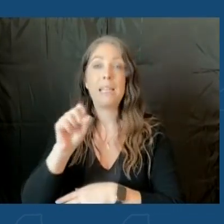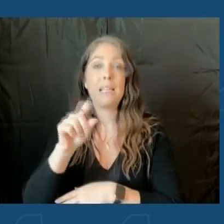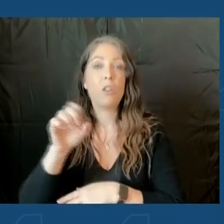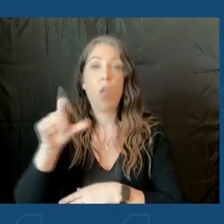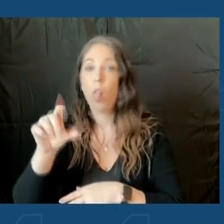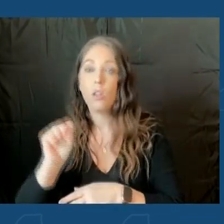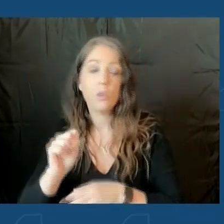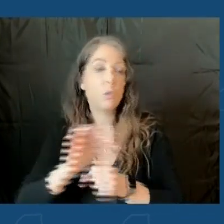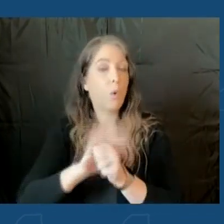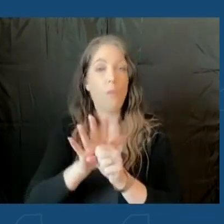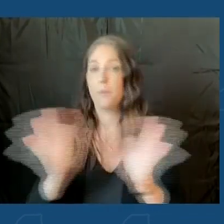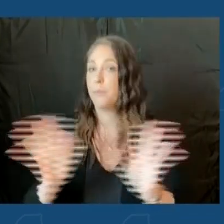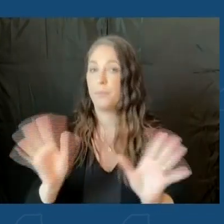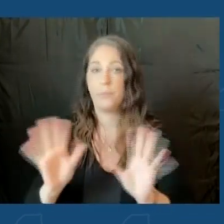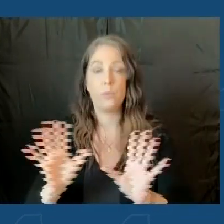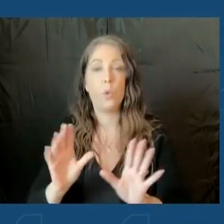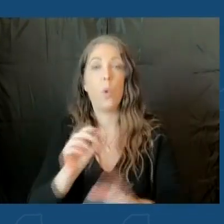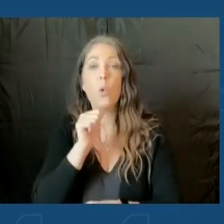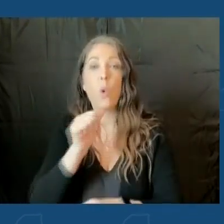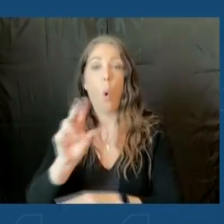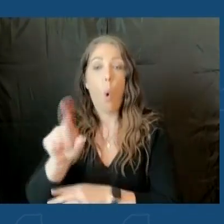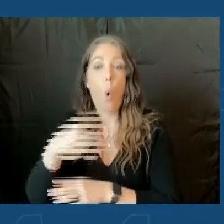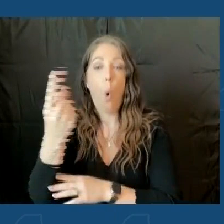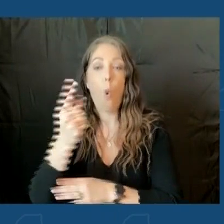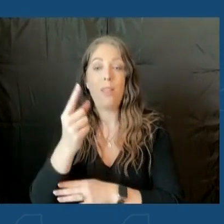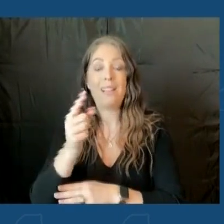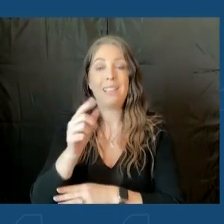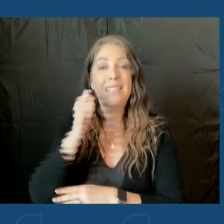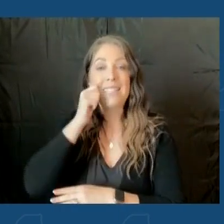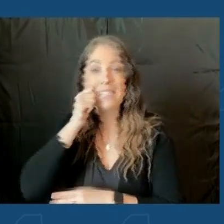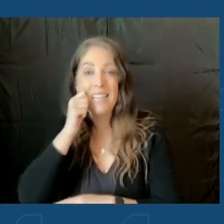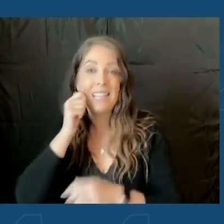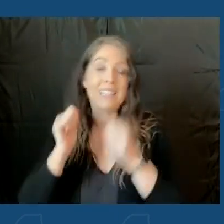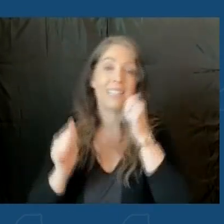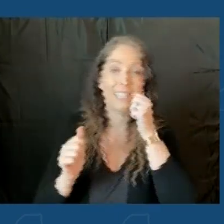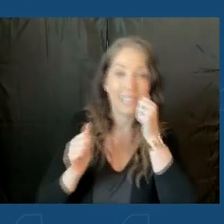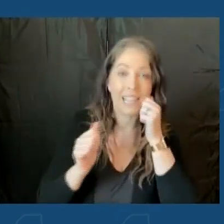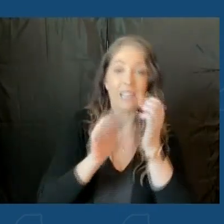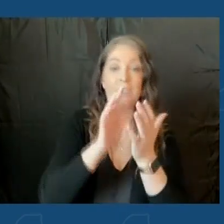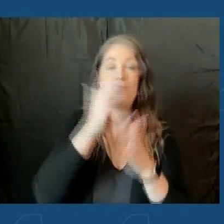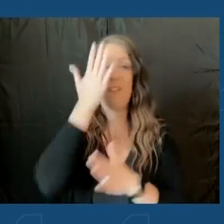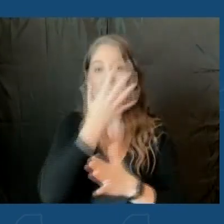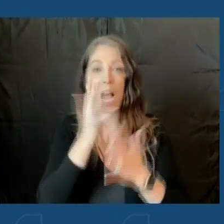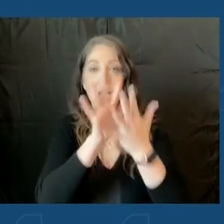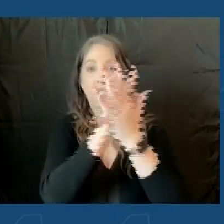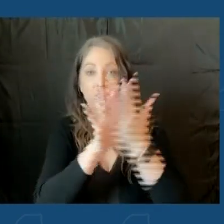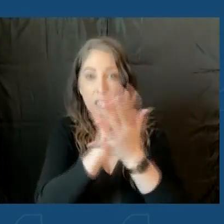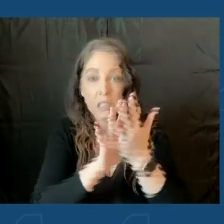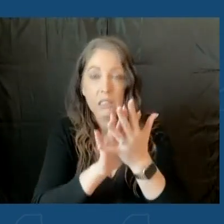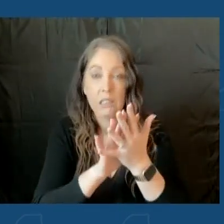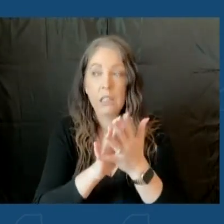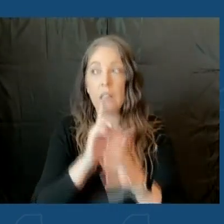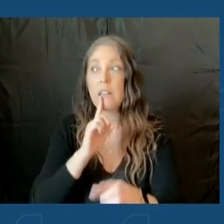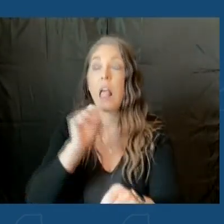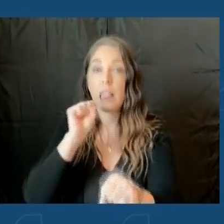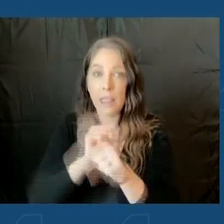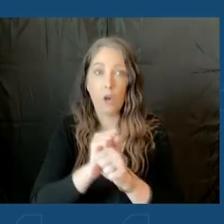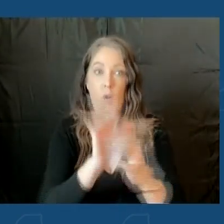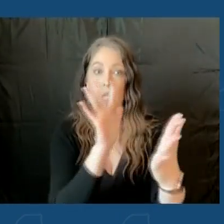This is spread principally by skin-to-skin, face-to-face contact, meaning literally face-to-face.